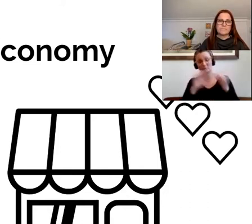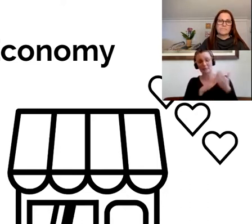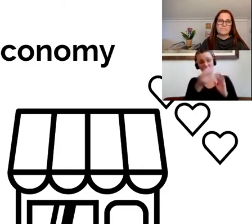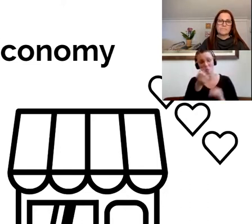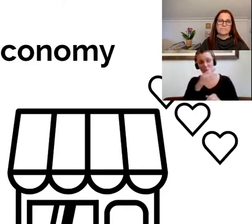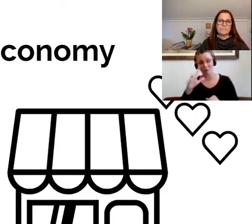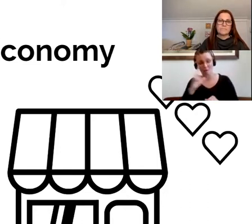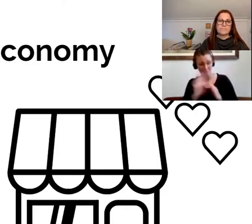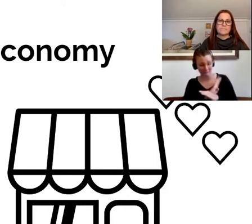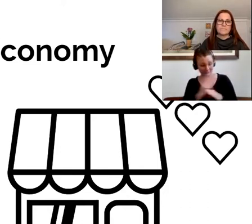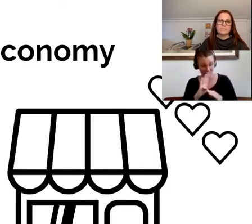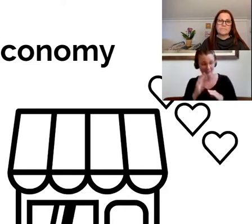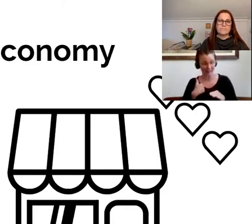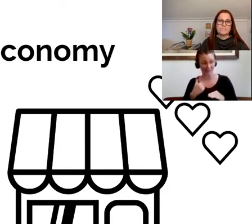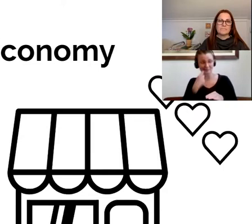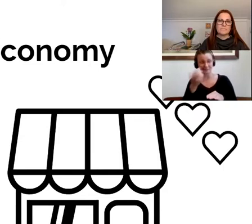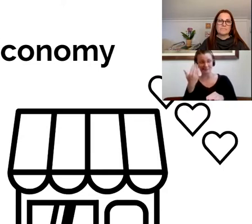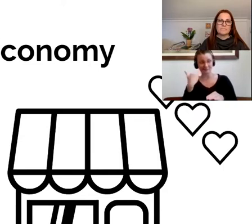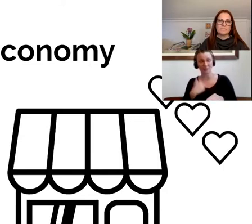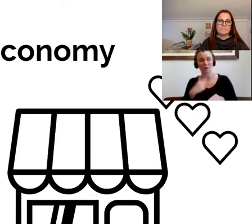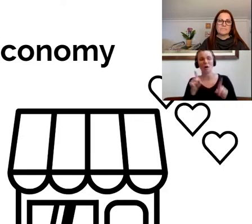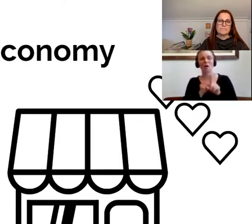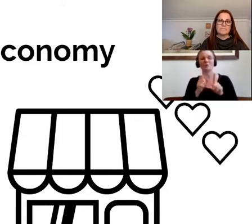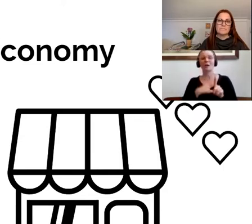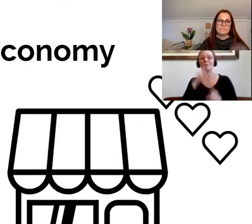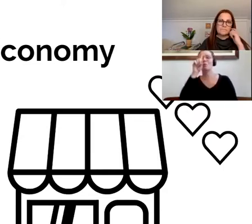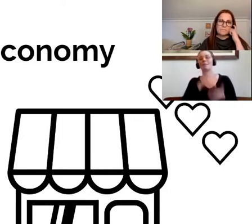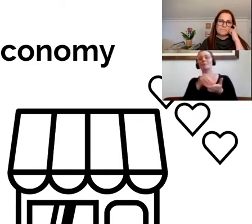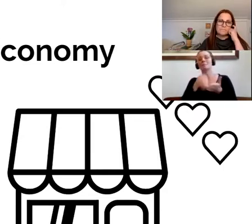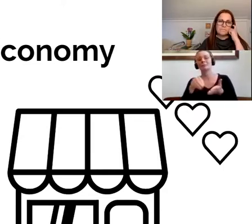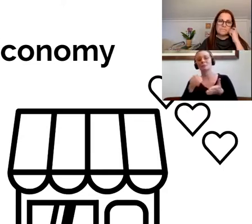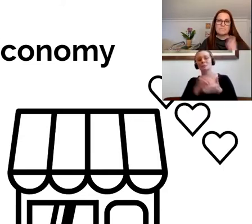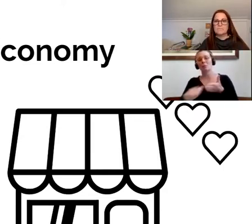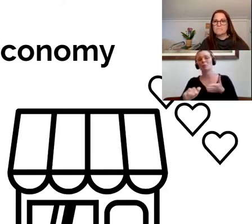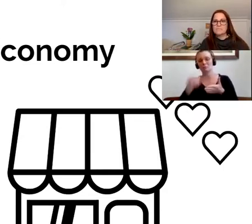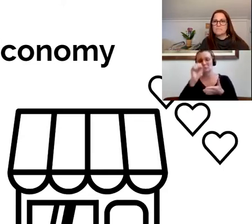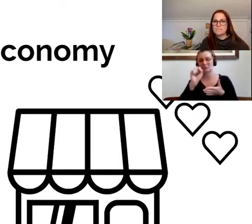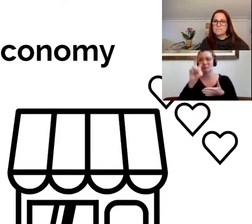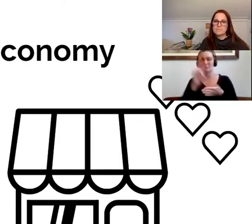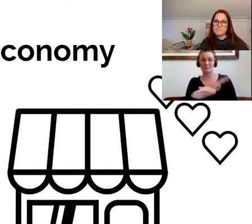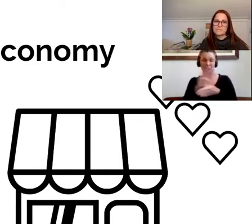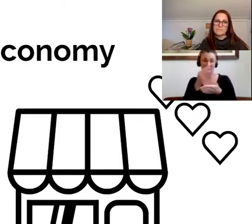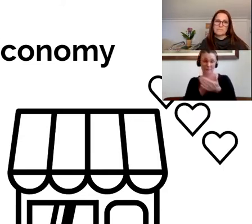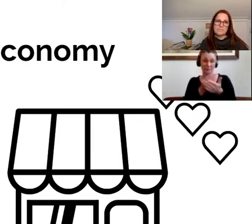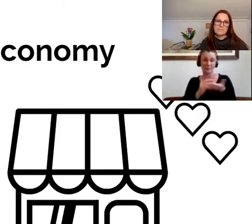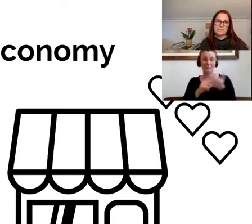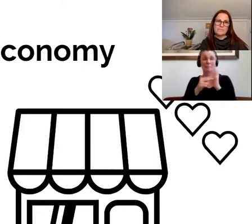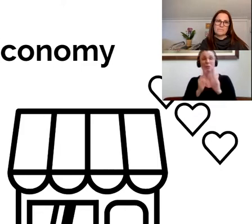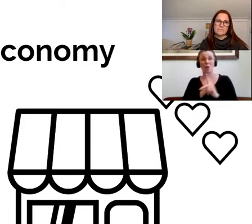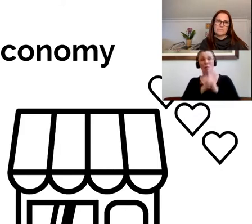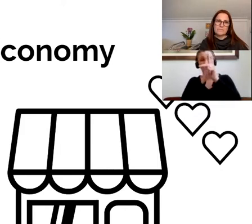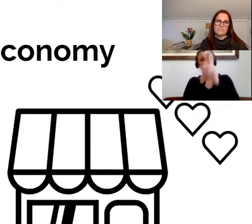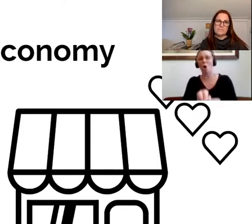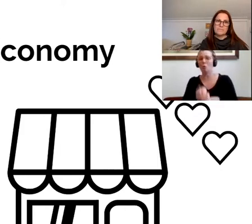established a $1 million sum of a business fund, which are really unforgivable loans or grants to